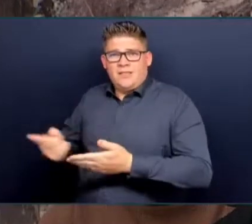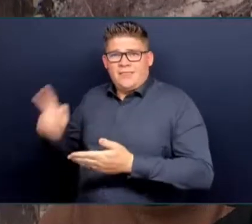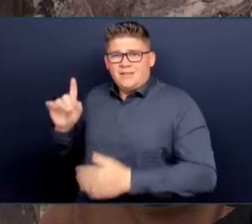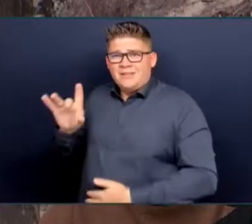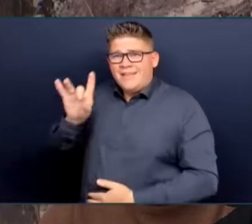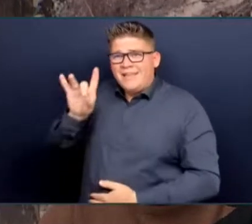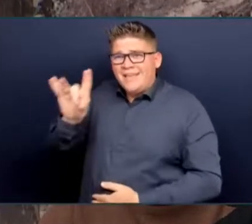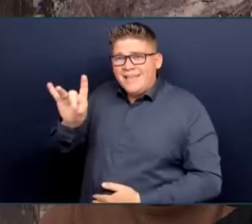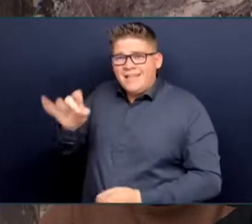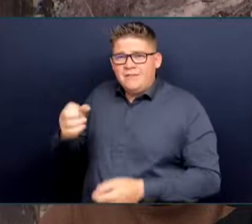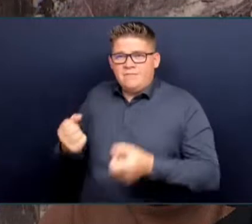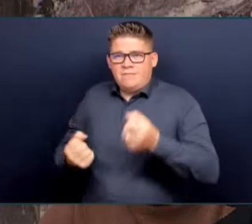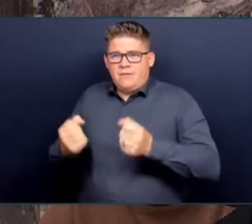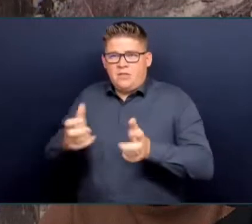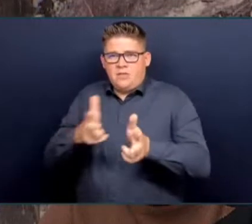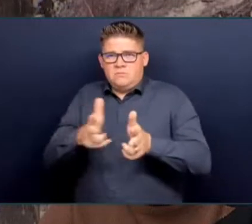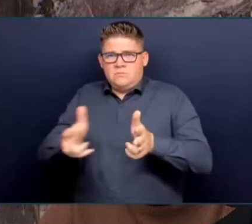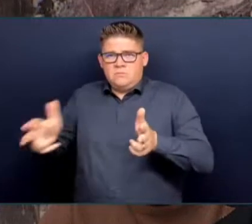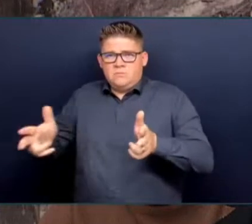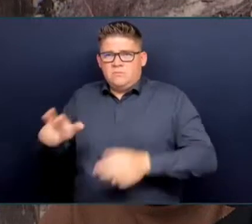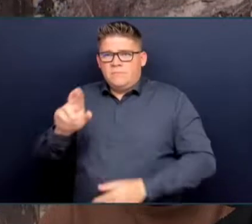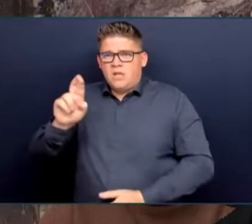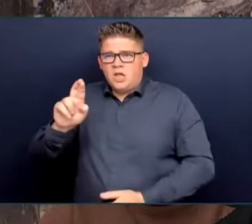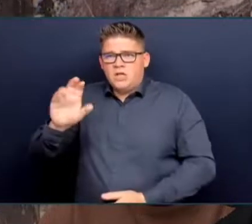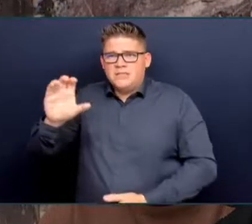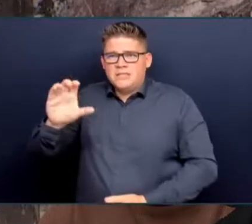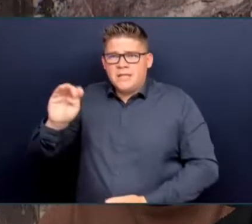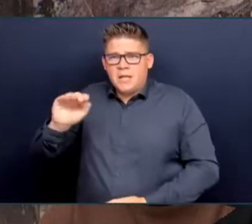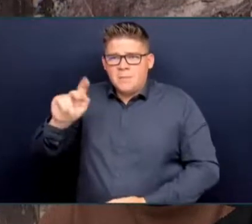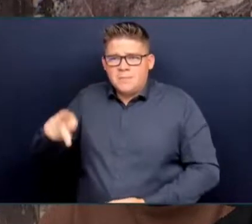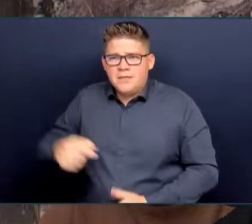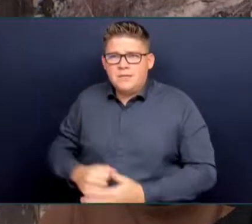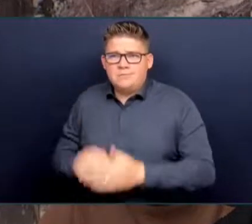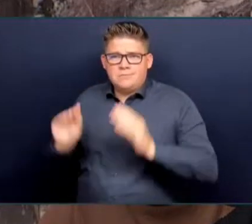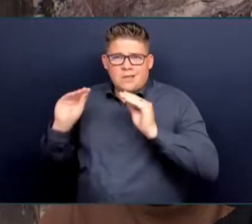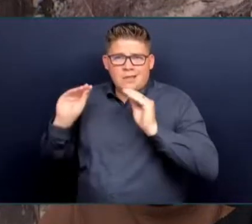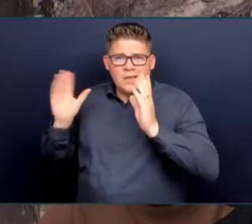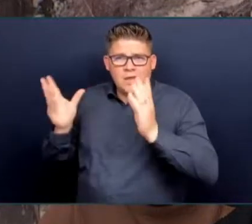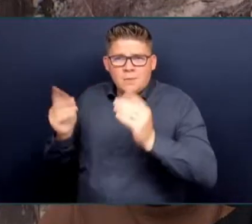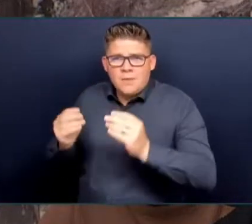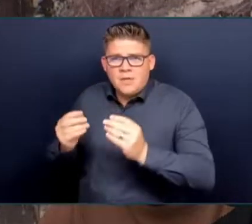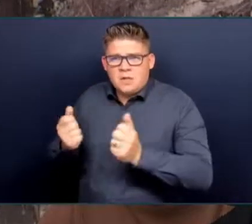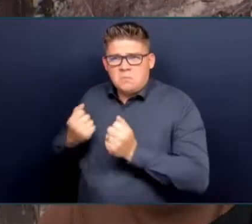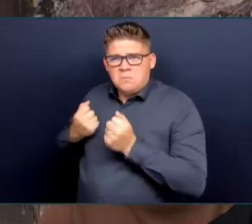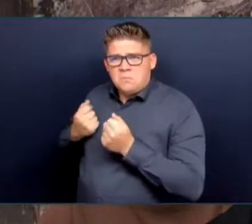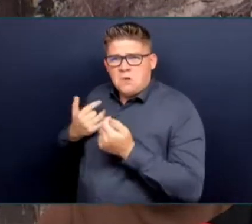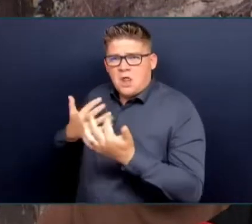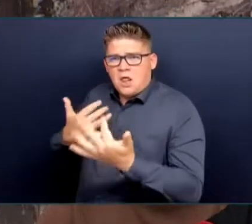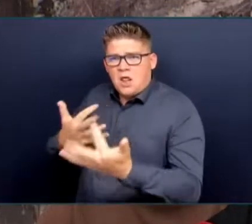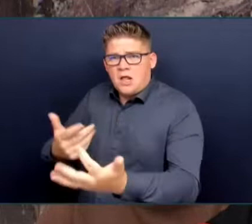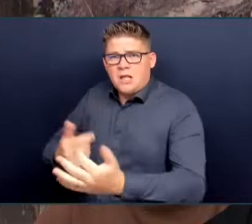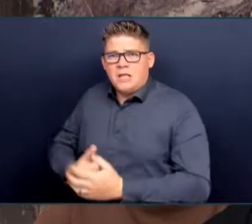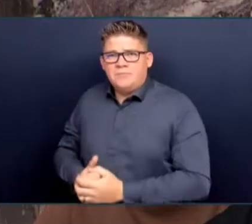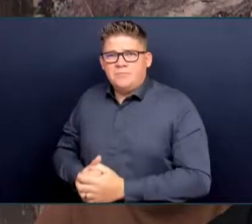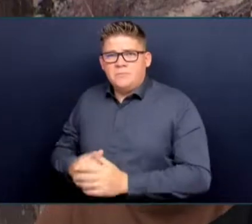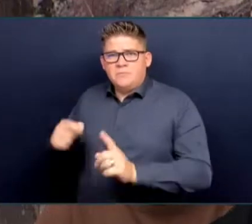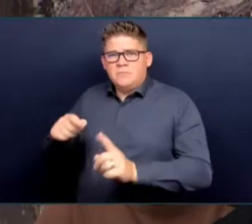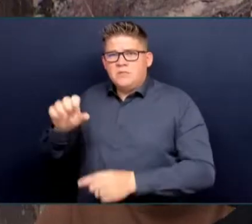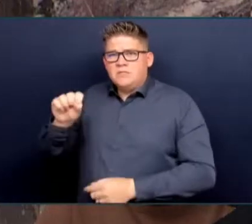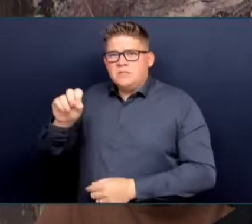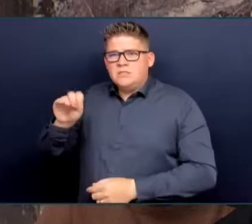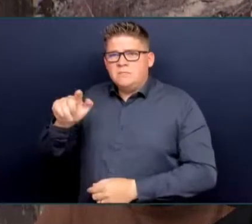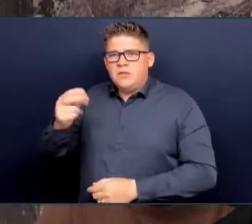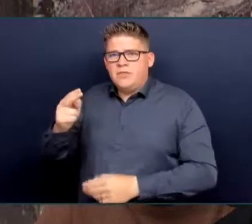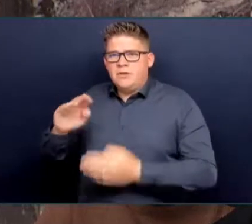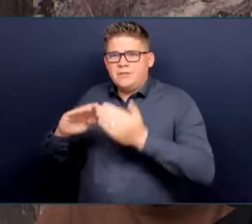were burned in Smithers in another brazen criminal act. Yet, there have been no consequences for these attacks, which